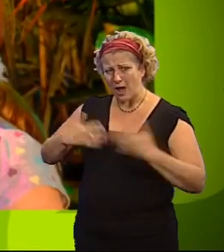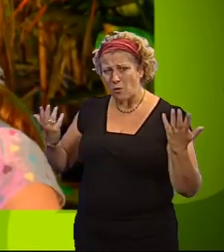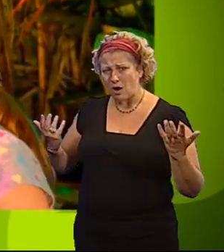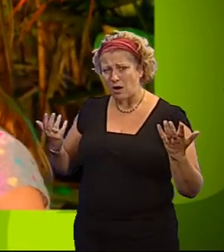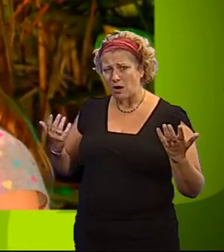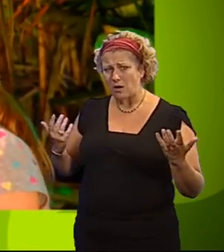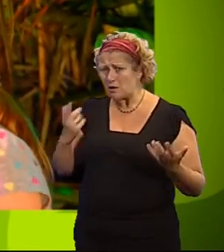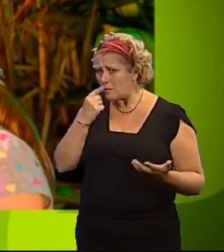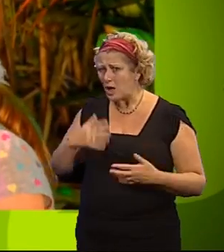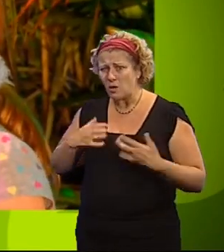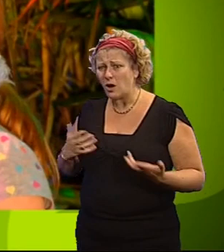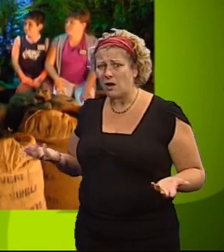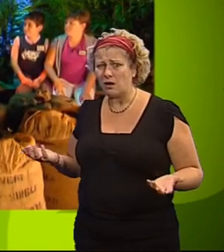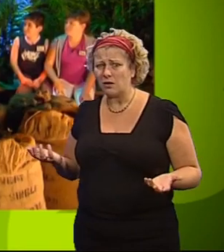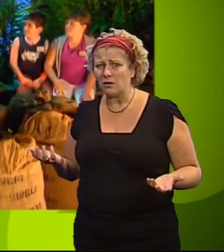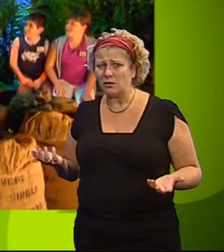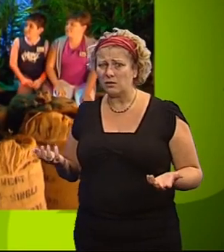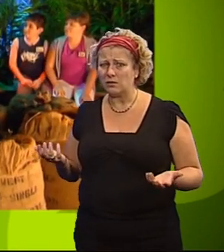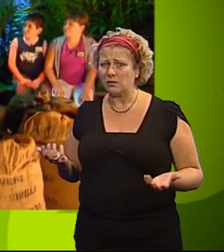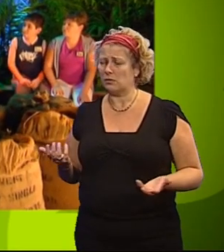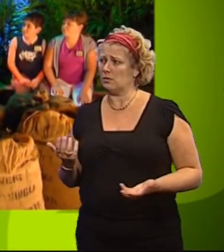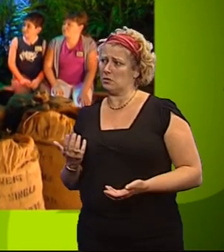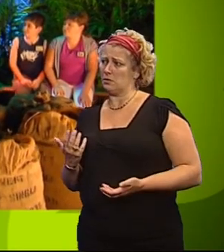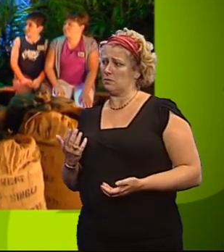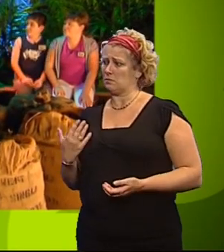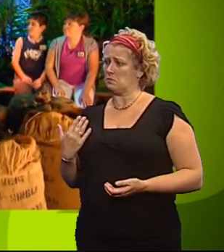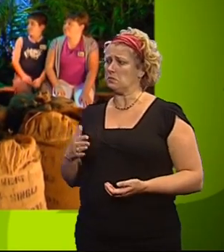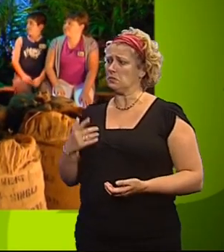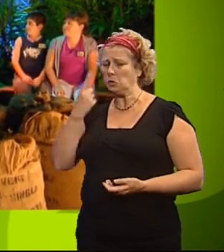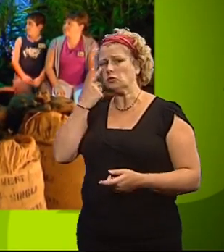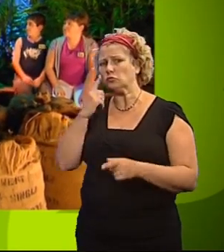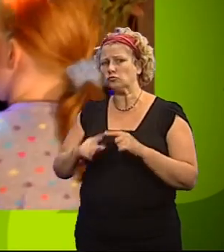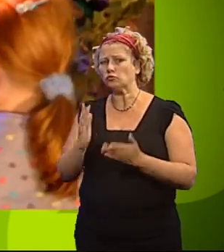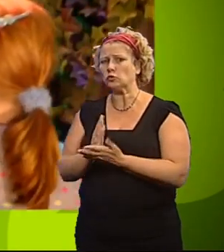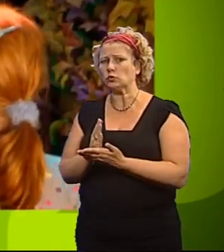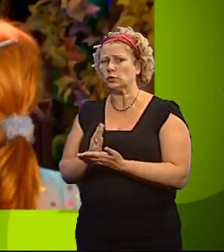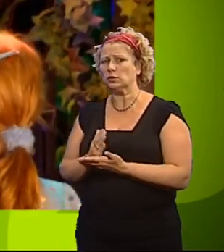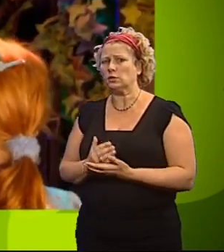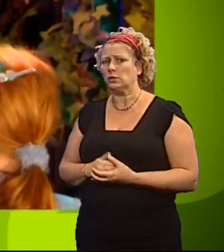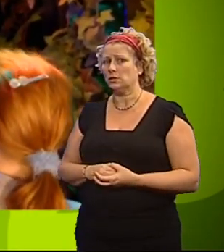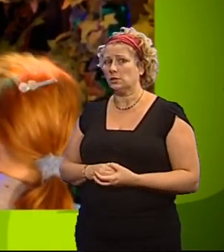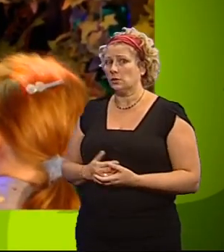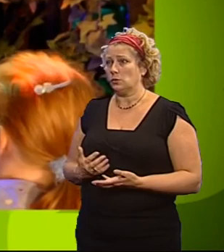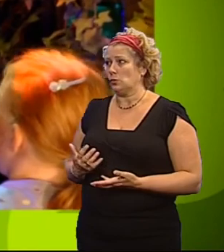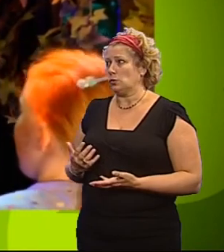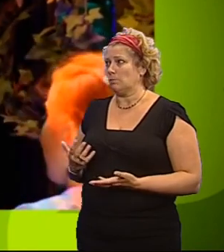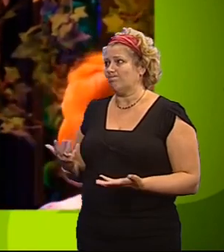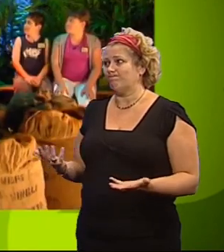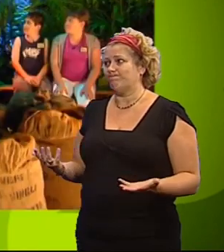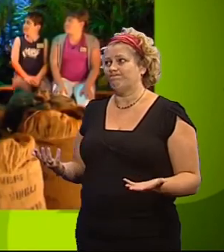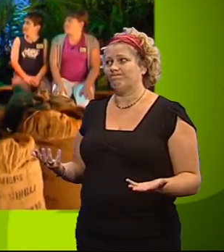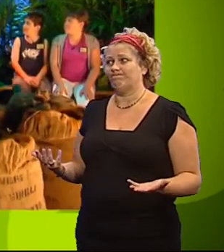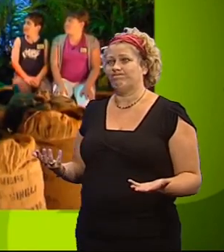You can burp anywhere. Ready? No, is he gone? Try it through. That was your only chance. You're doomed.